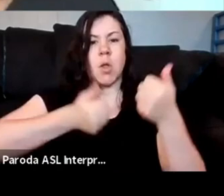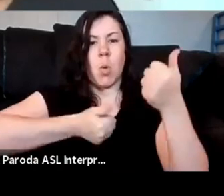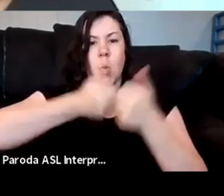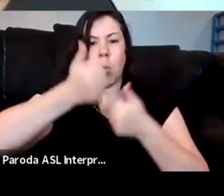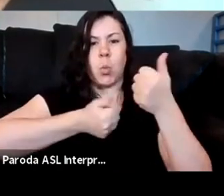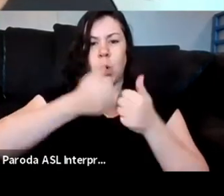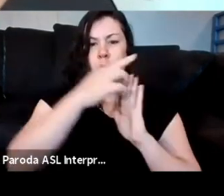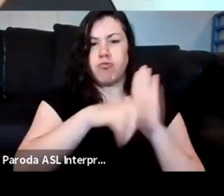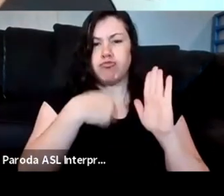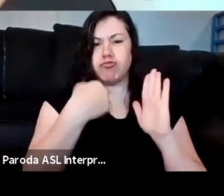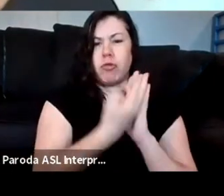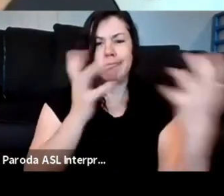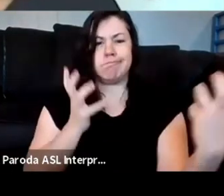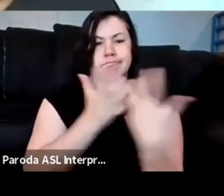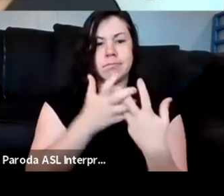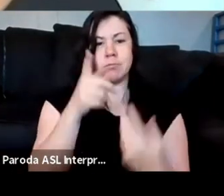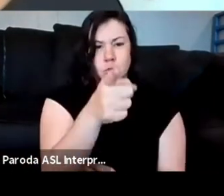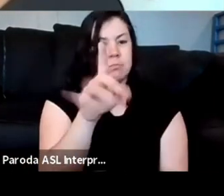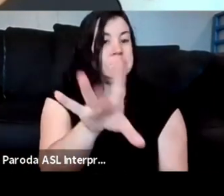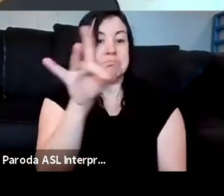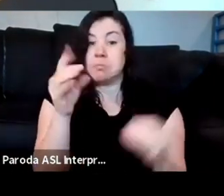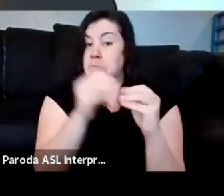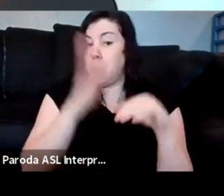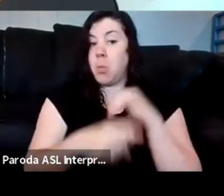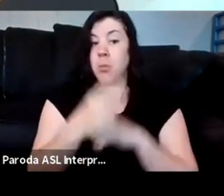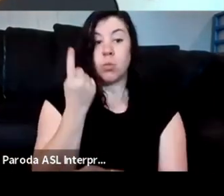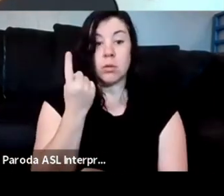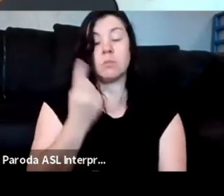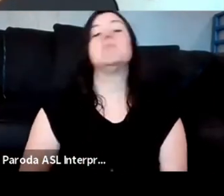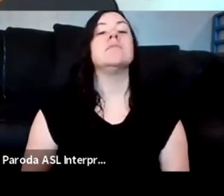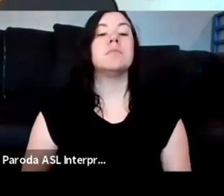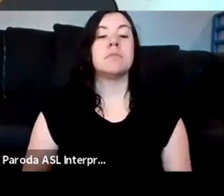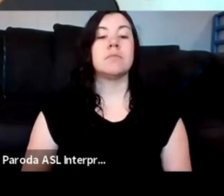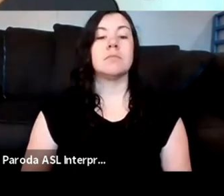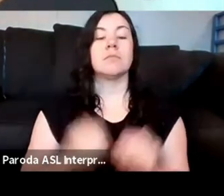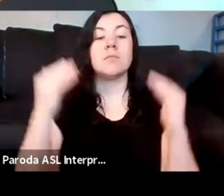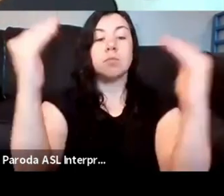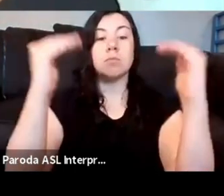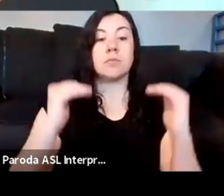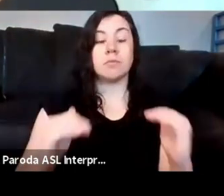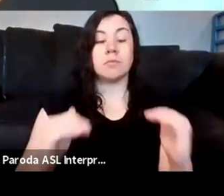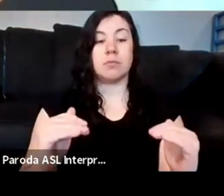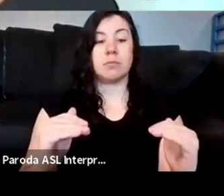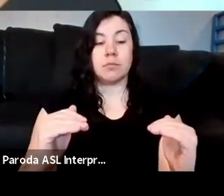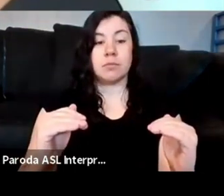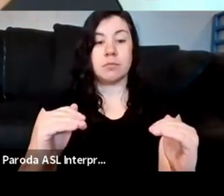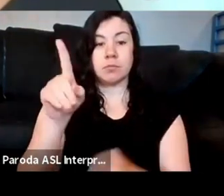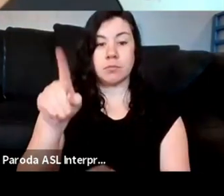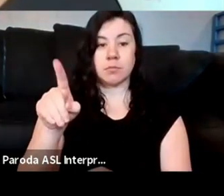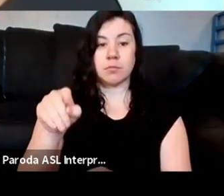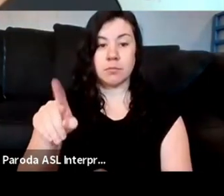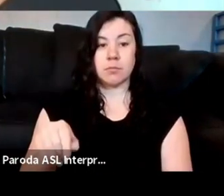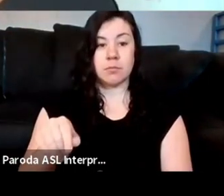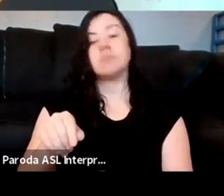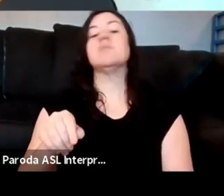best describe you? You can pick more than one. And, our second question, when you scroll down a little bit, is say,